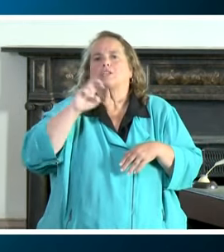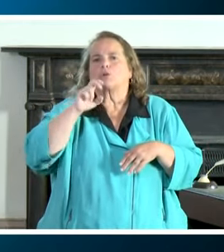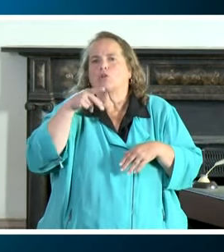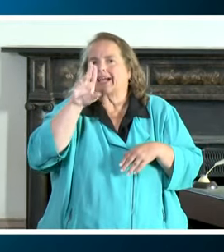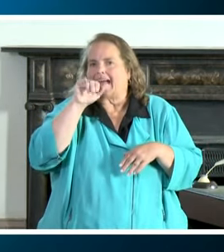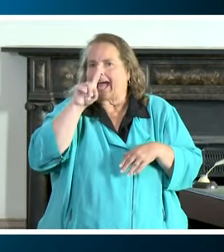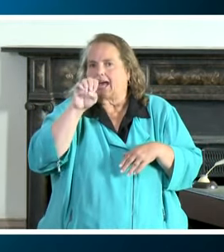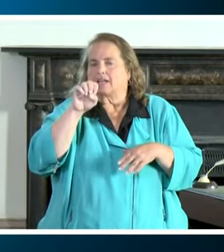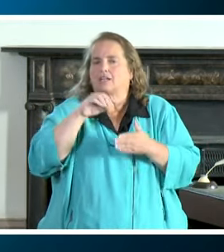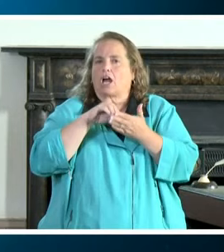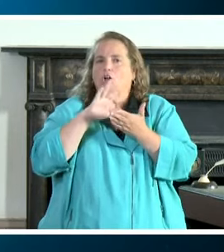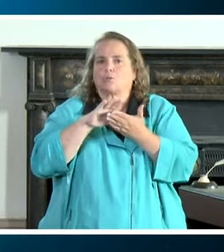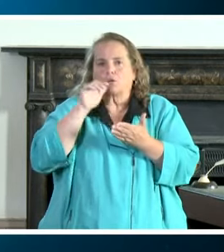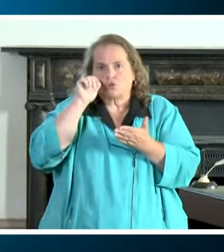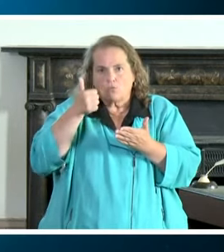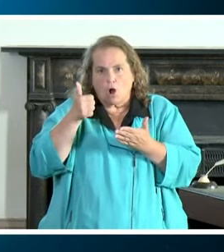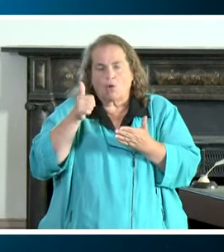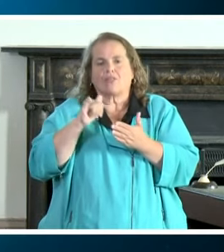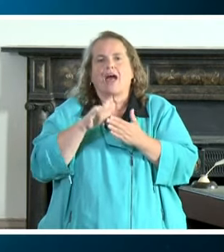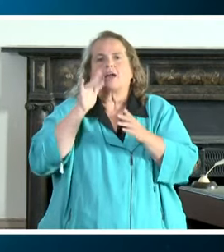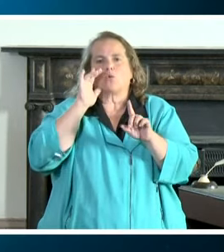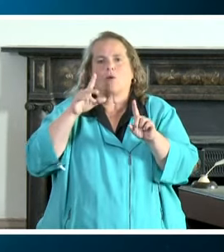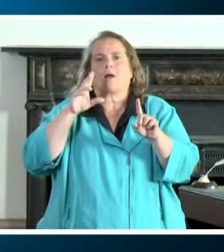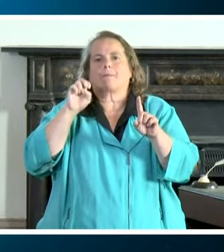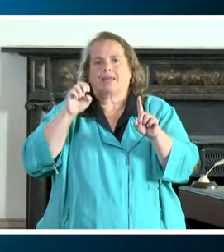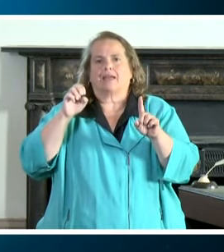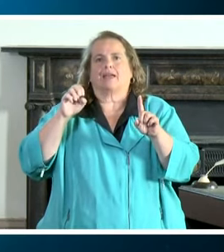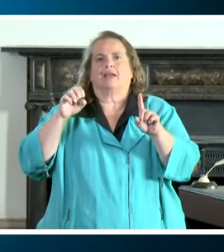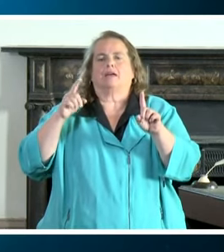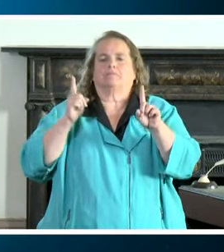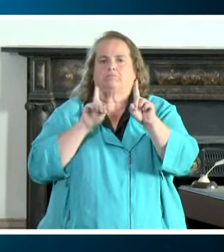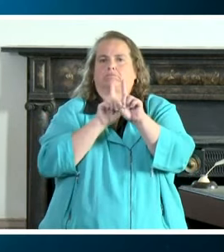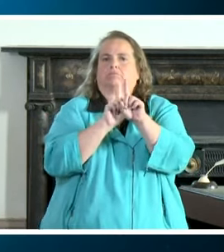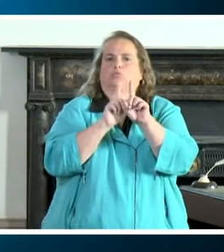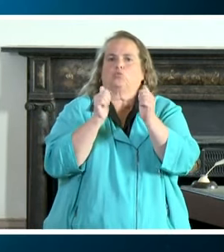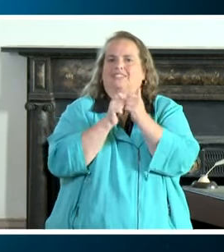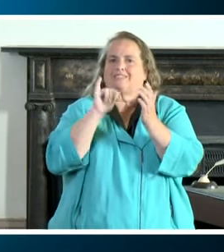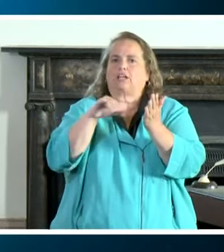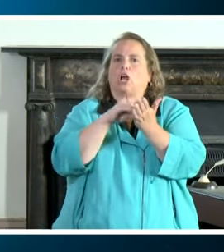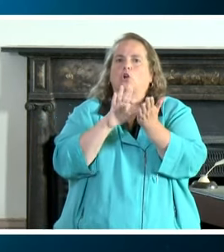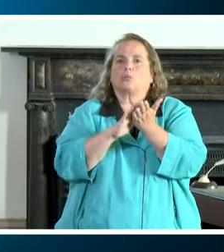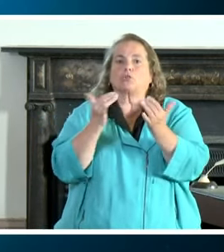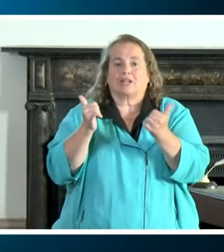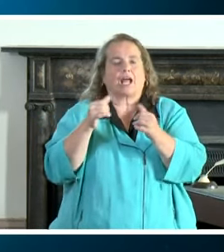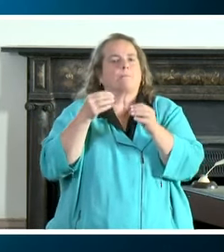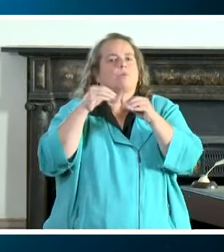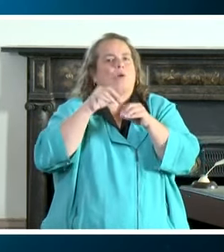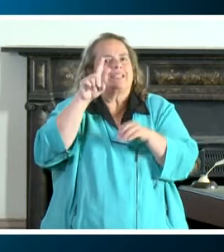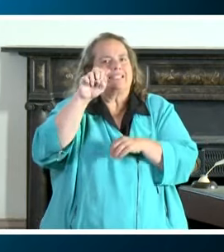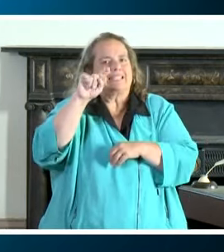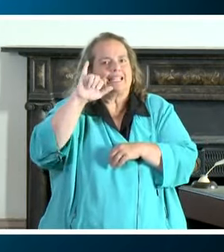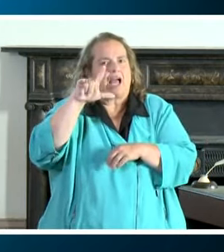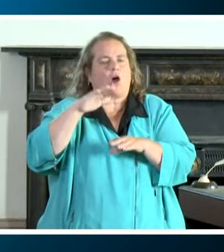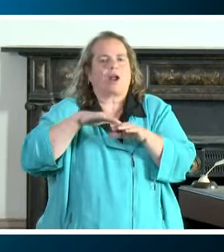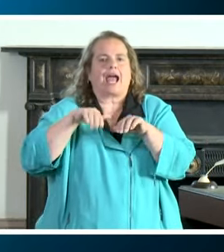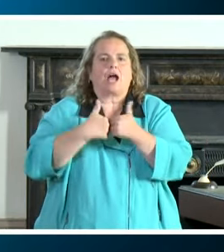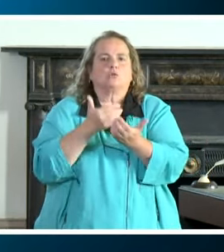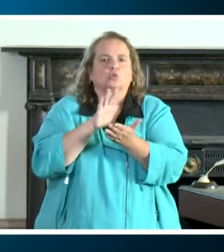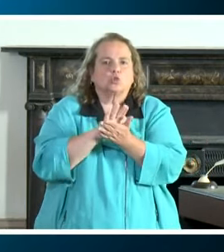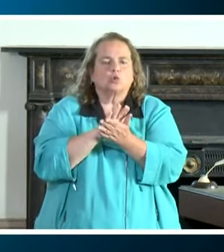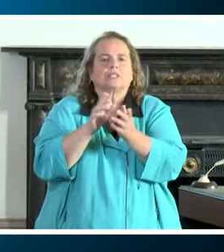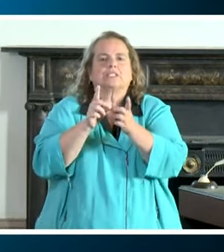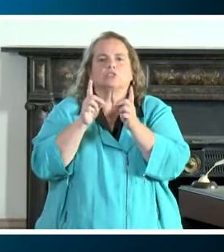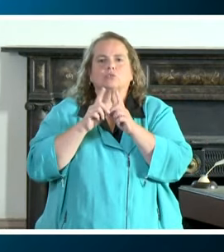tomorrow that will be right in line with the document we issued today, but it will go into much more detail on how schools and districts need to